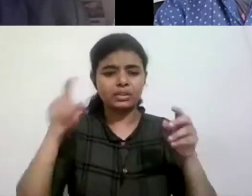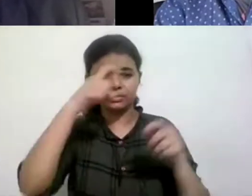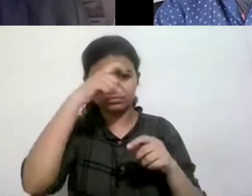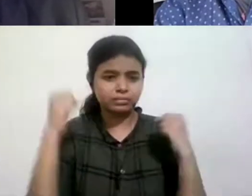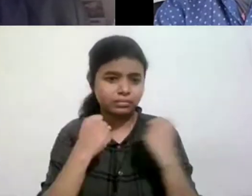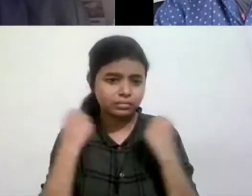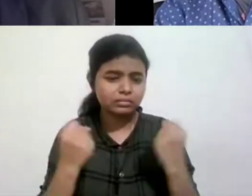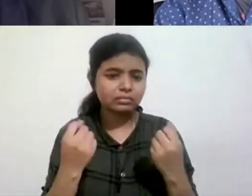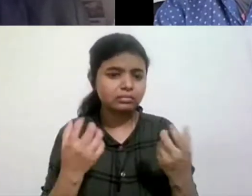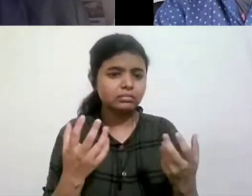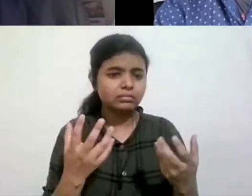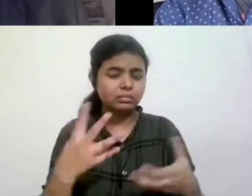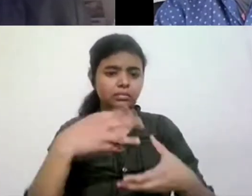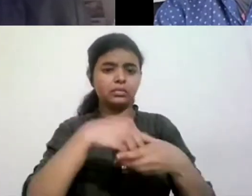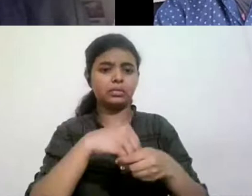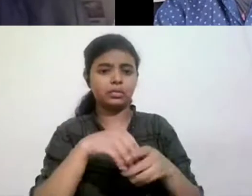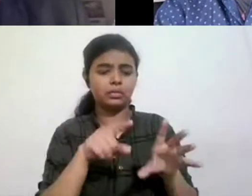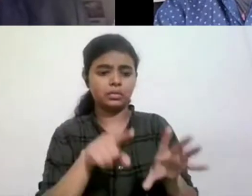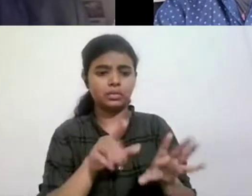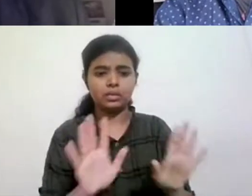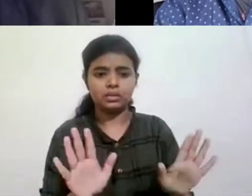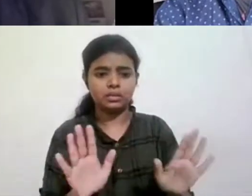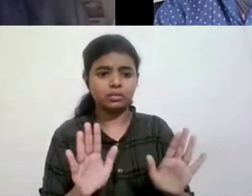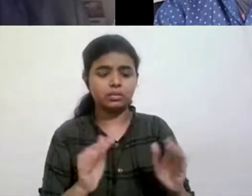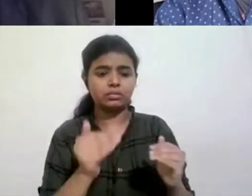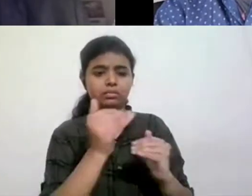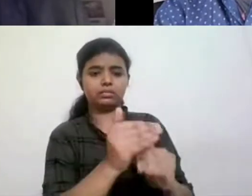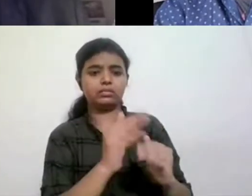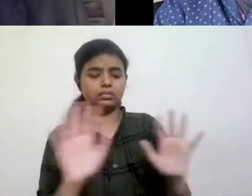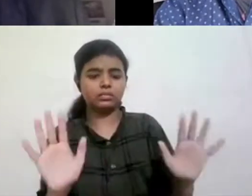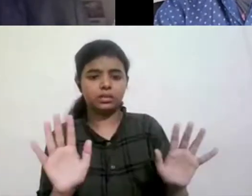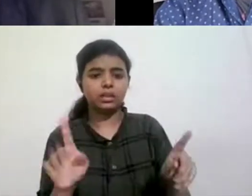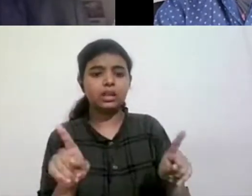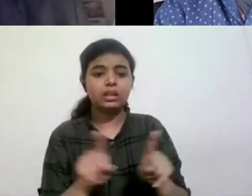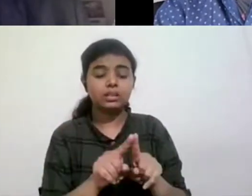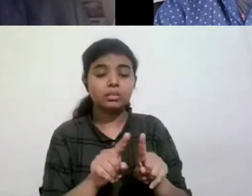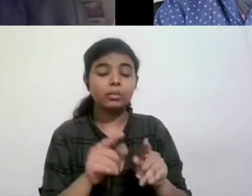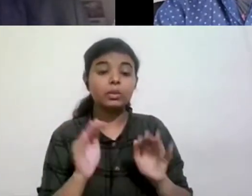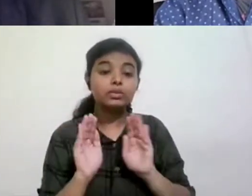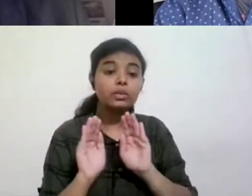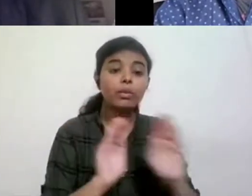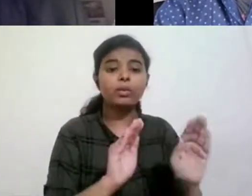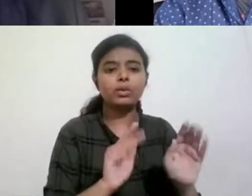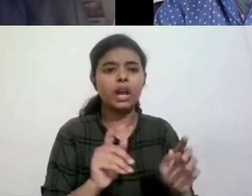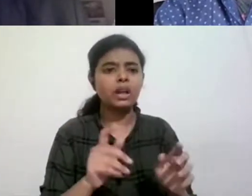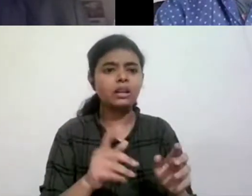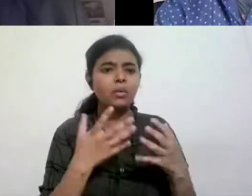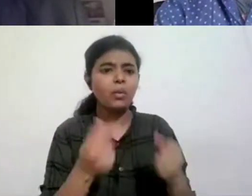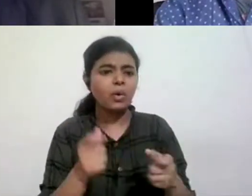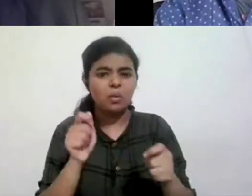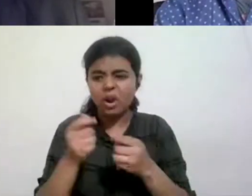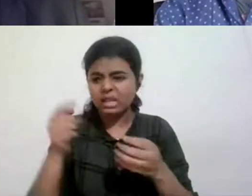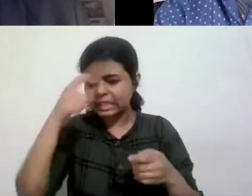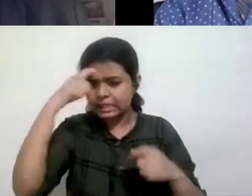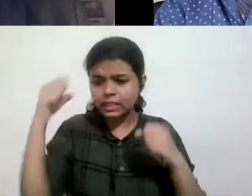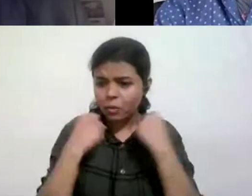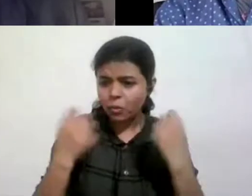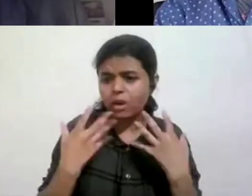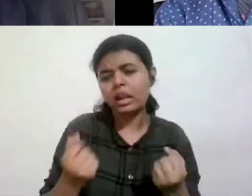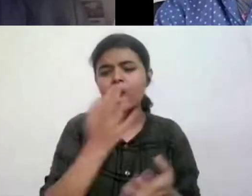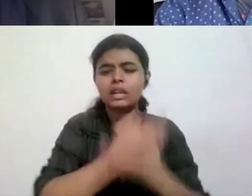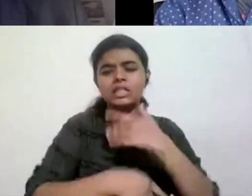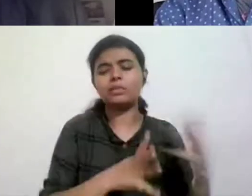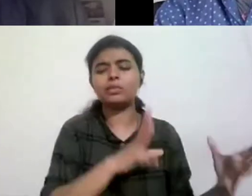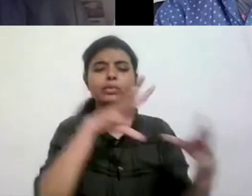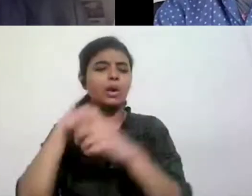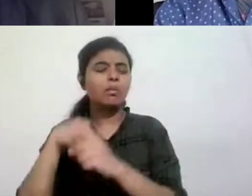you know, in case, uh, they needed scabs or, you know, someone to fill in for workers. And that, that struck me when I read that, I thought that is